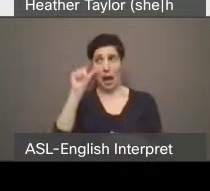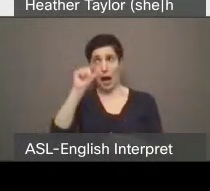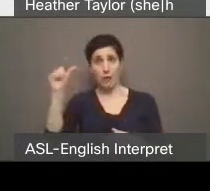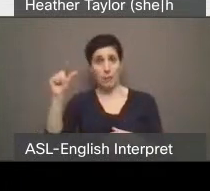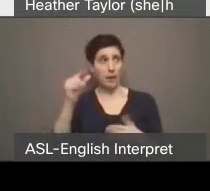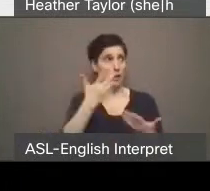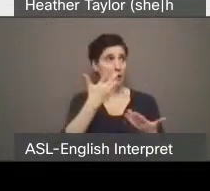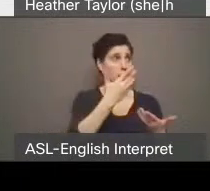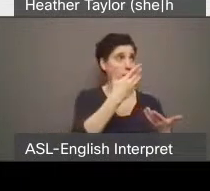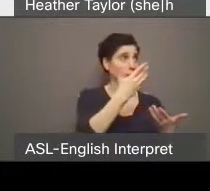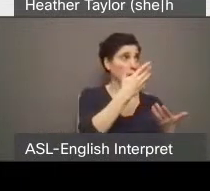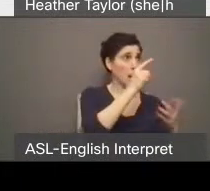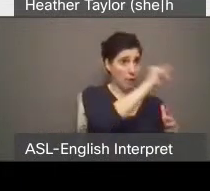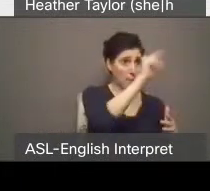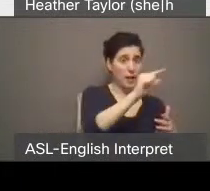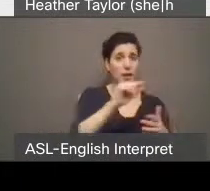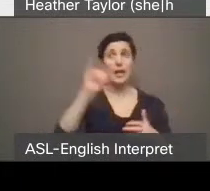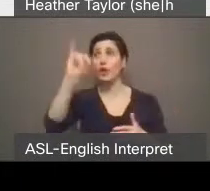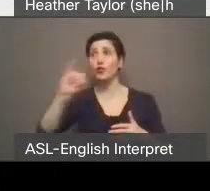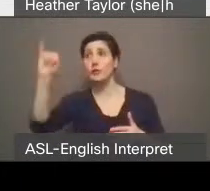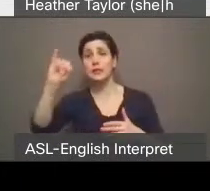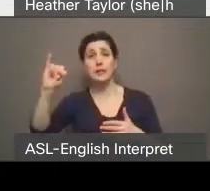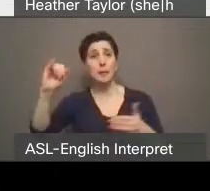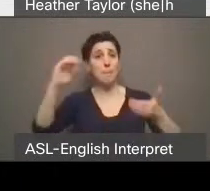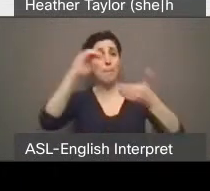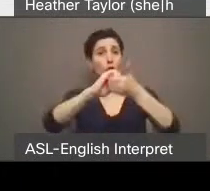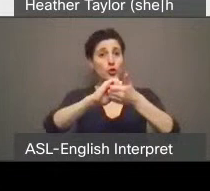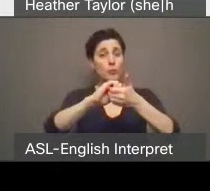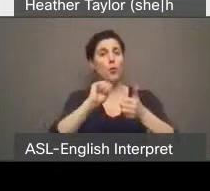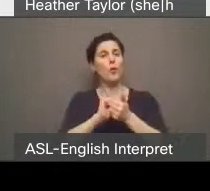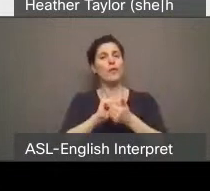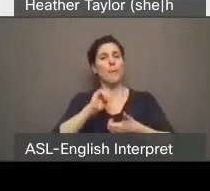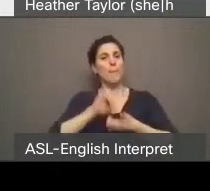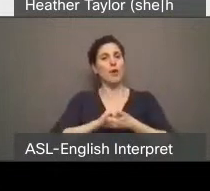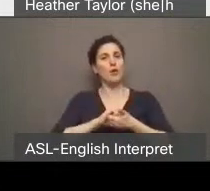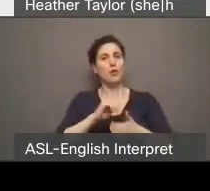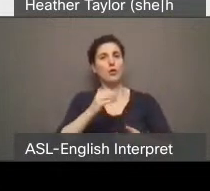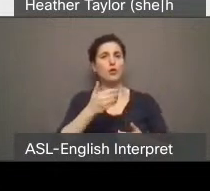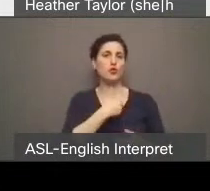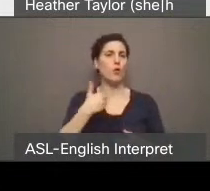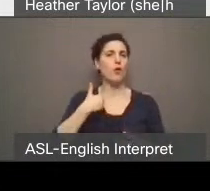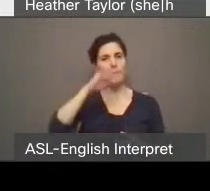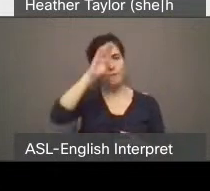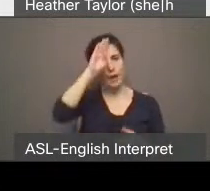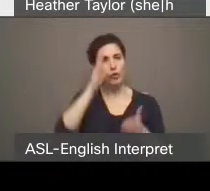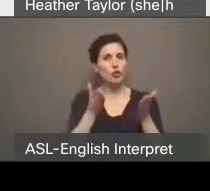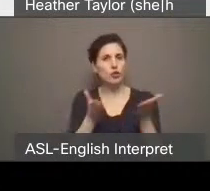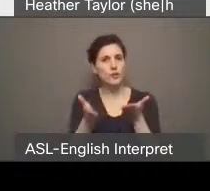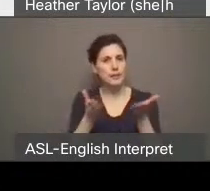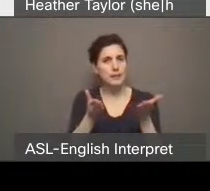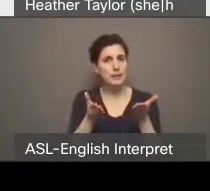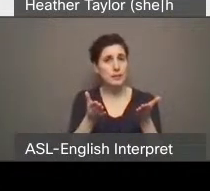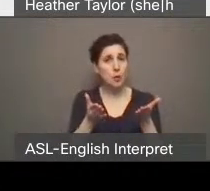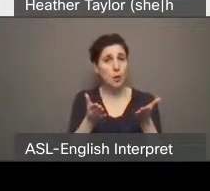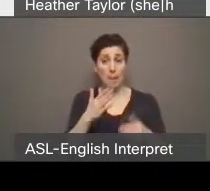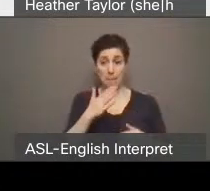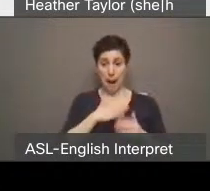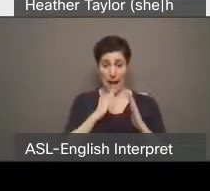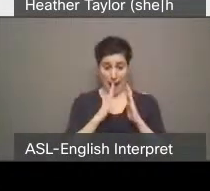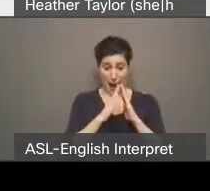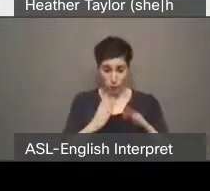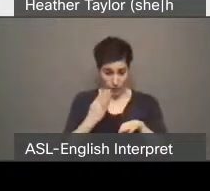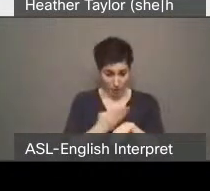insurance industry and Toronto Fire Services. We are still researching how to make this happen in our own rebuild